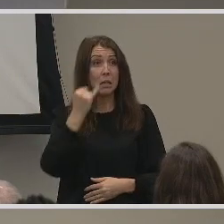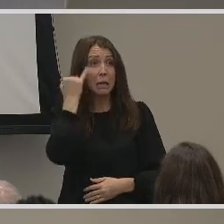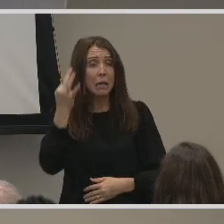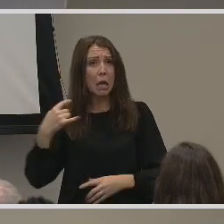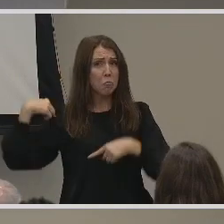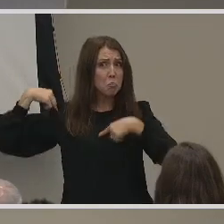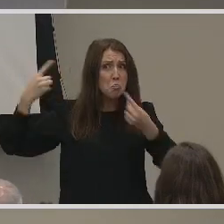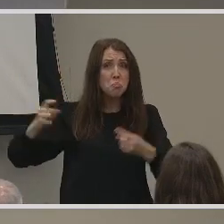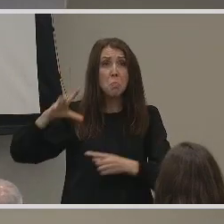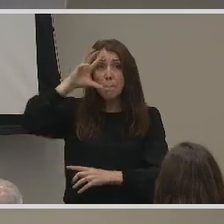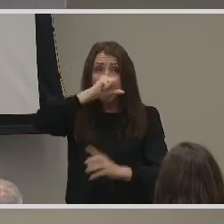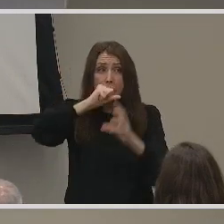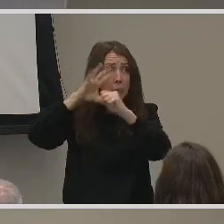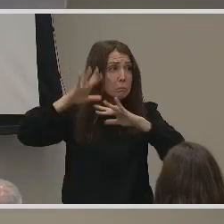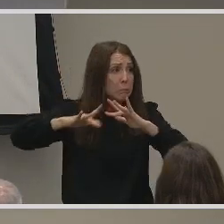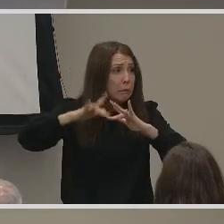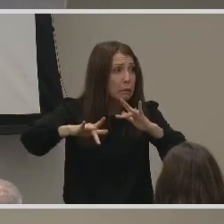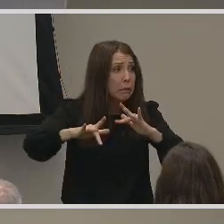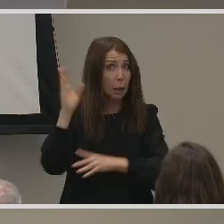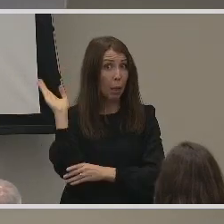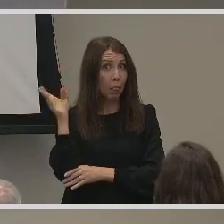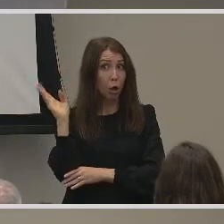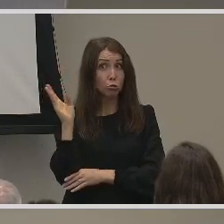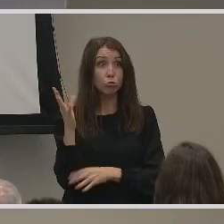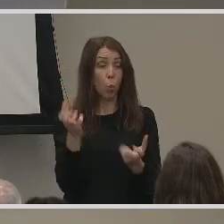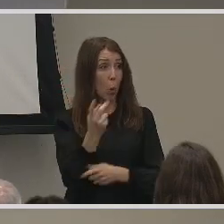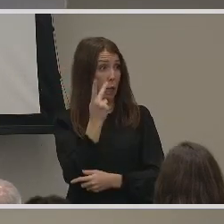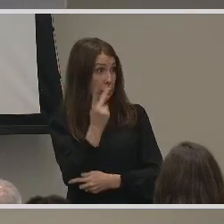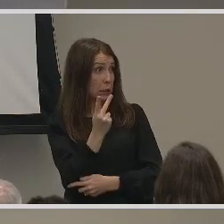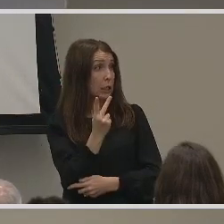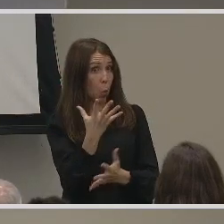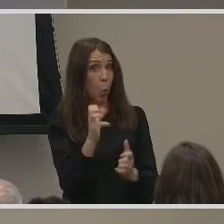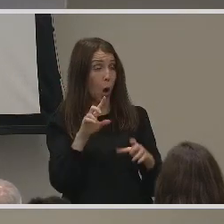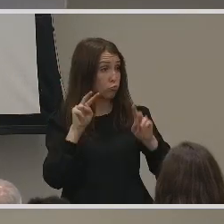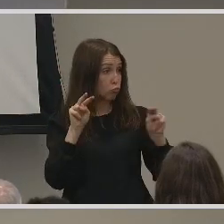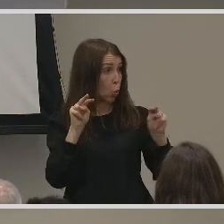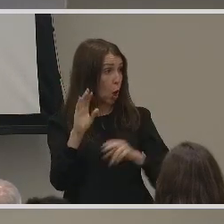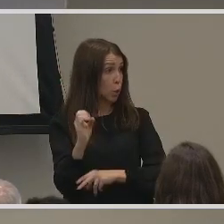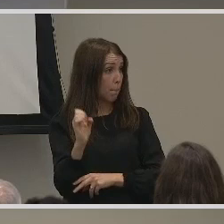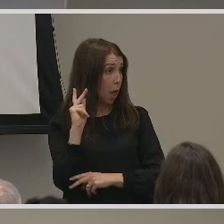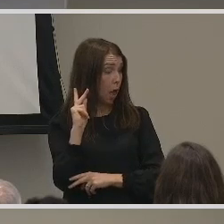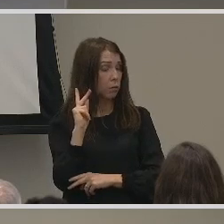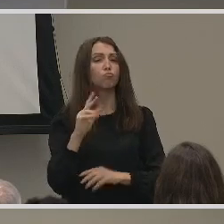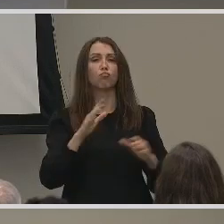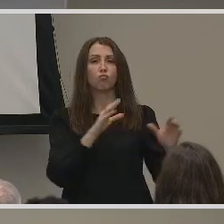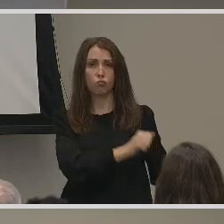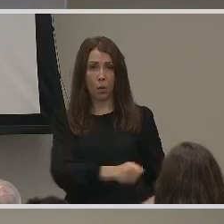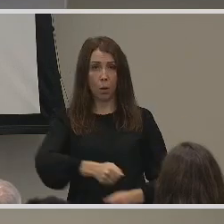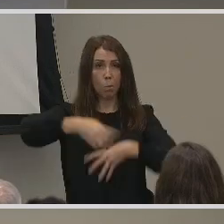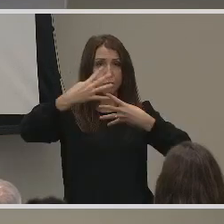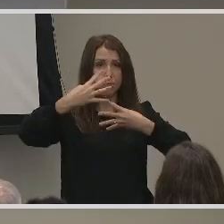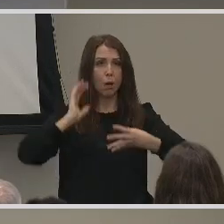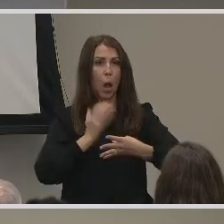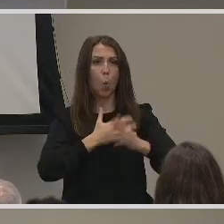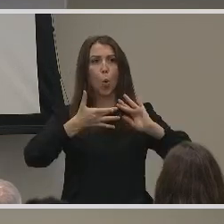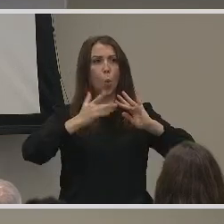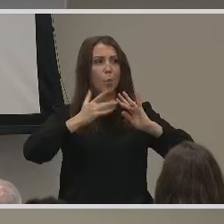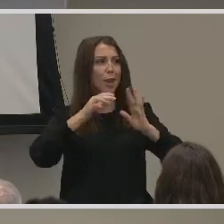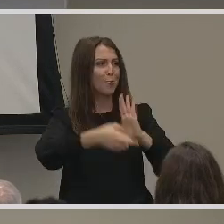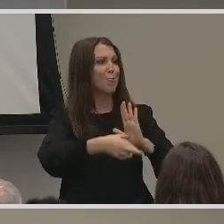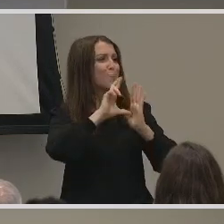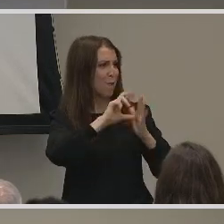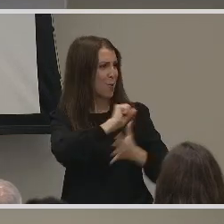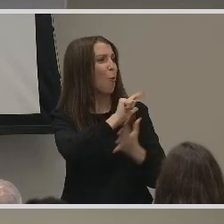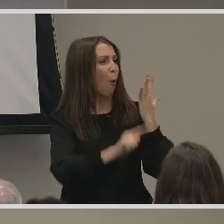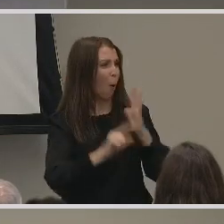lectures and you'd like to catch them, you can go to our webpage and review the lectures and other